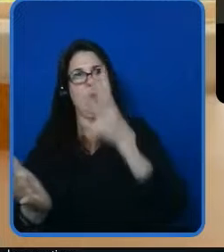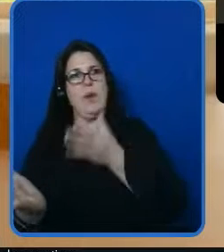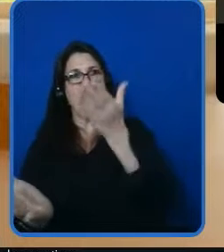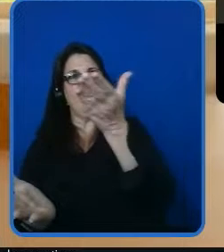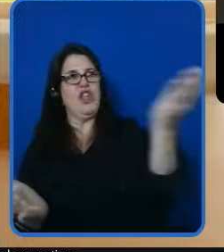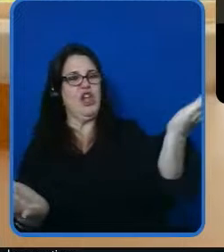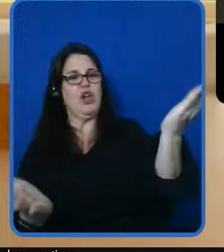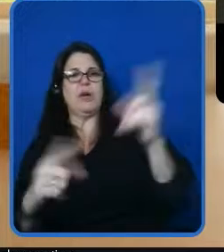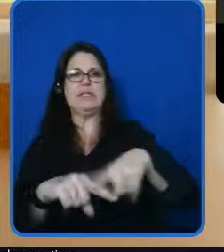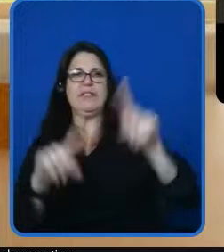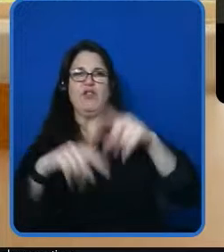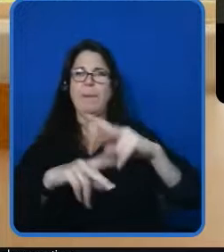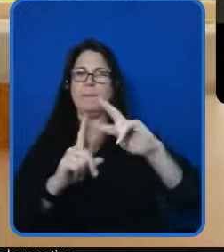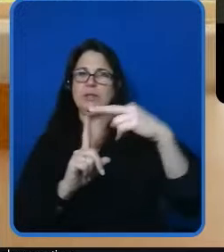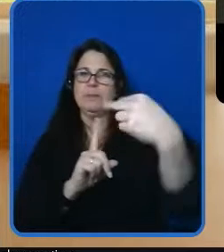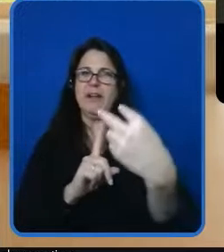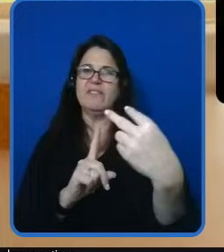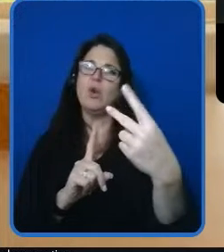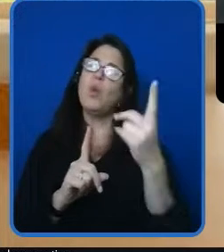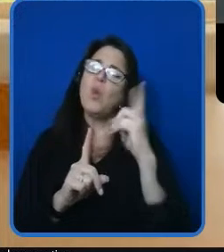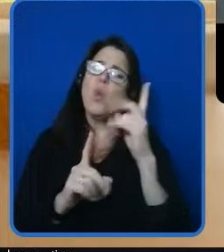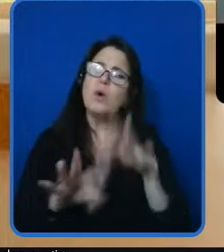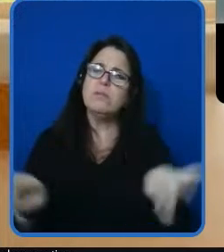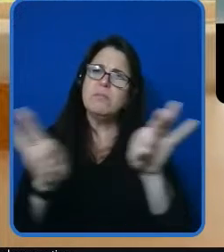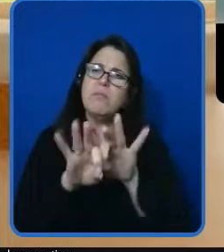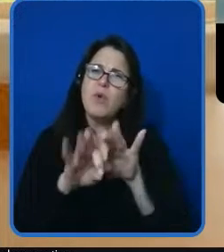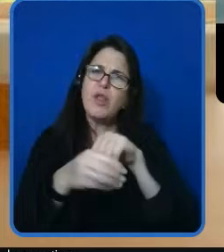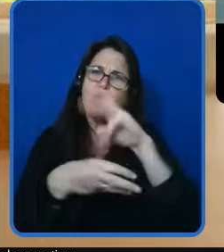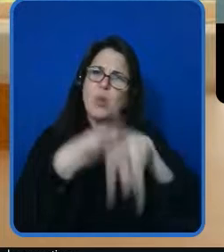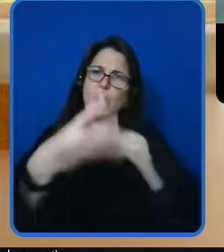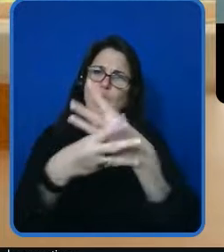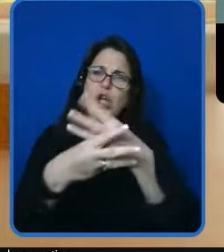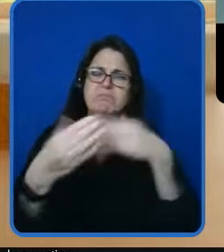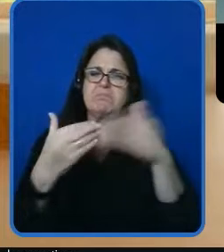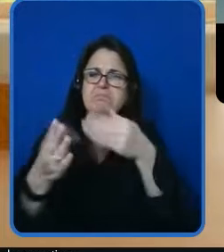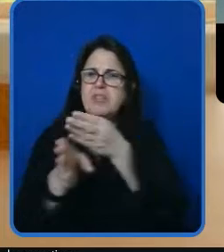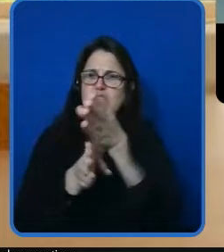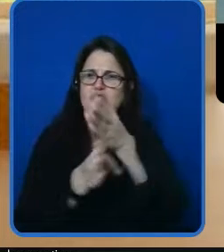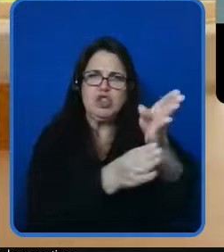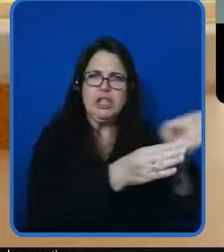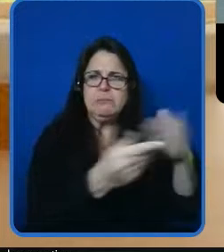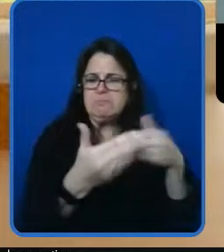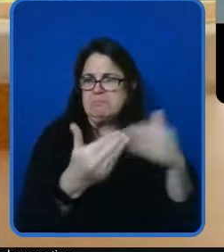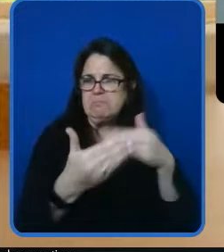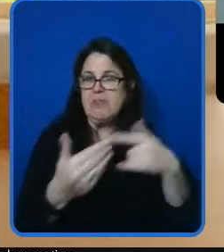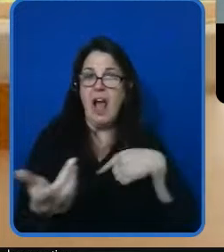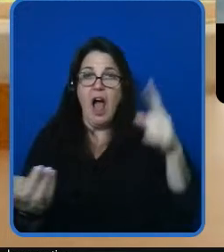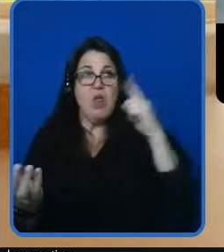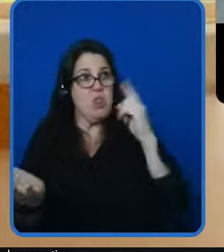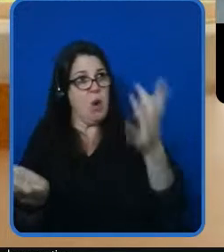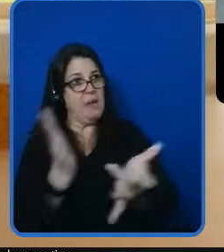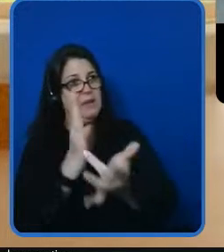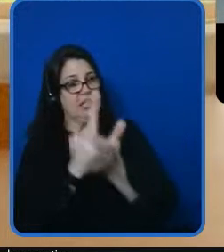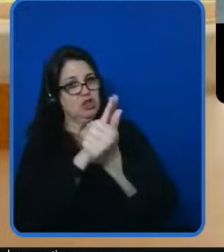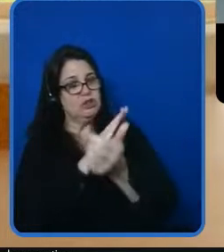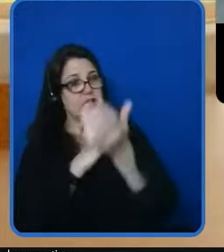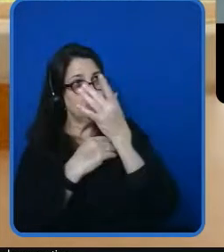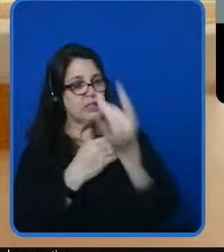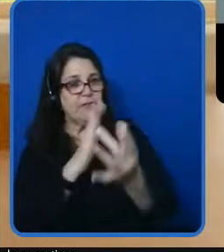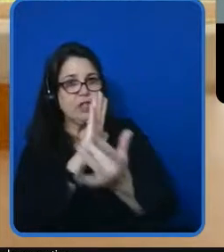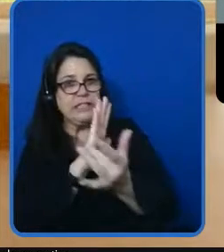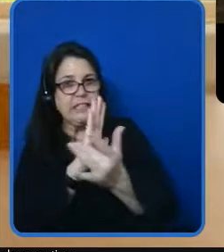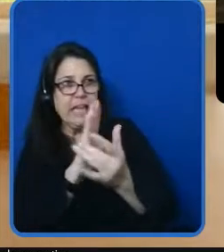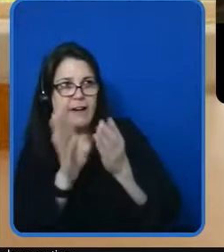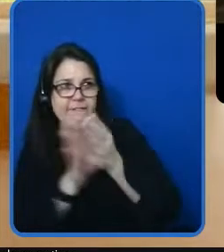something important in the world in any career I thought I was interested in tech field but I wasn't so sure in high school we didn't